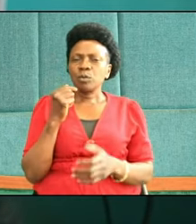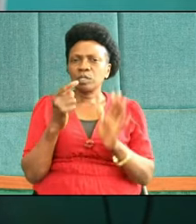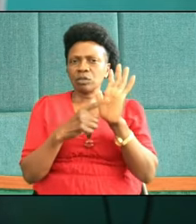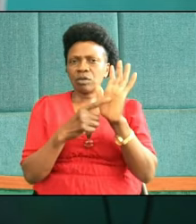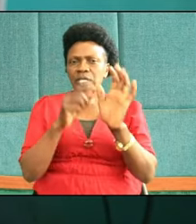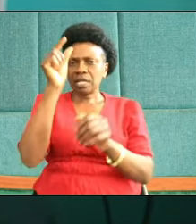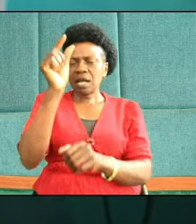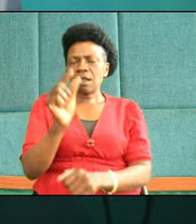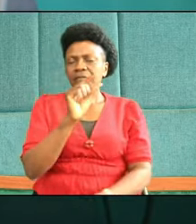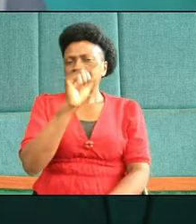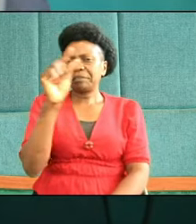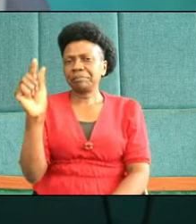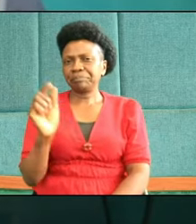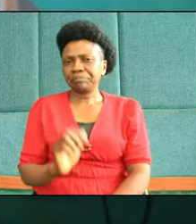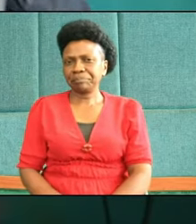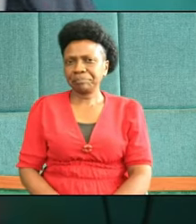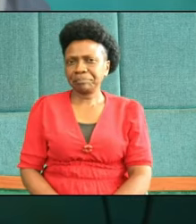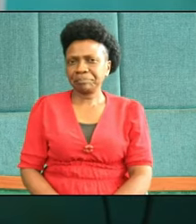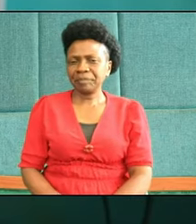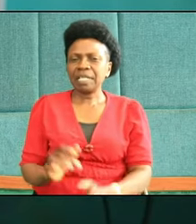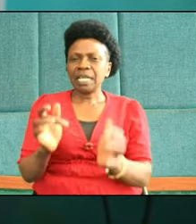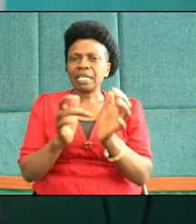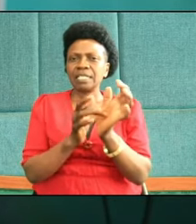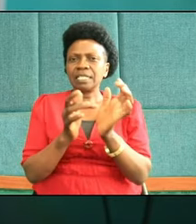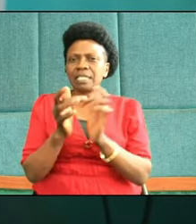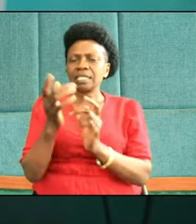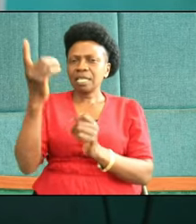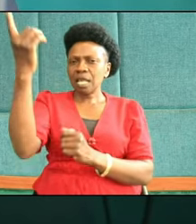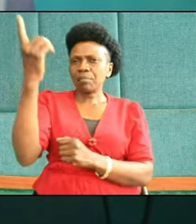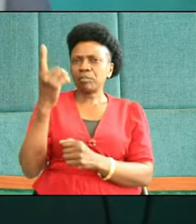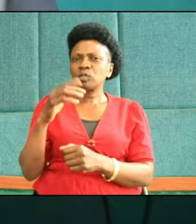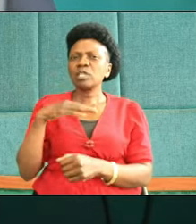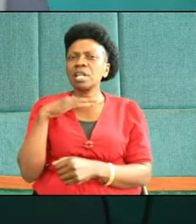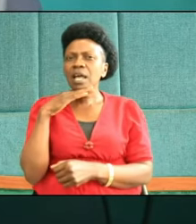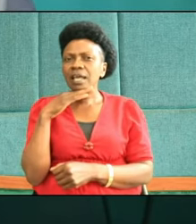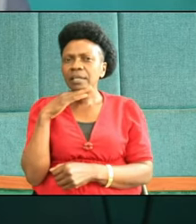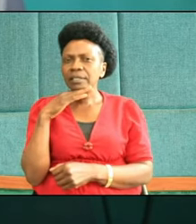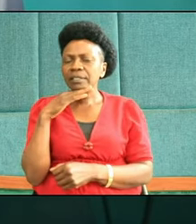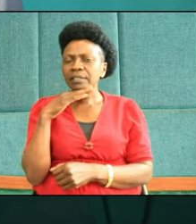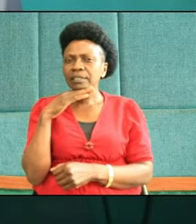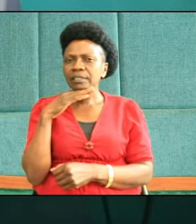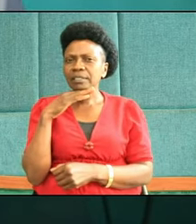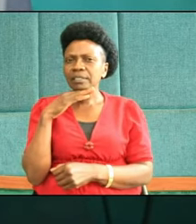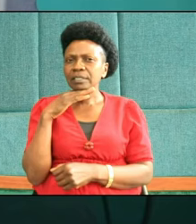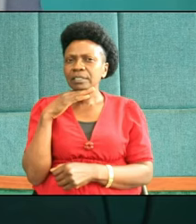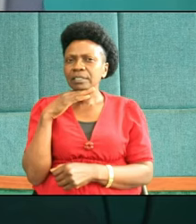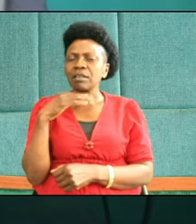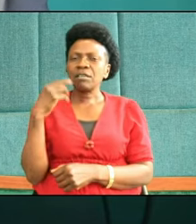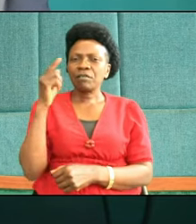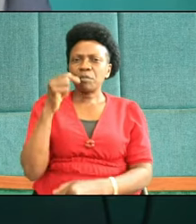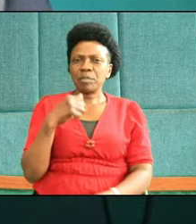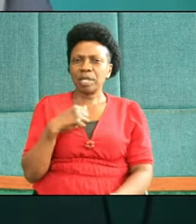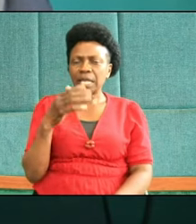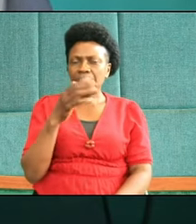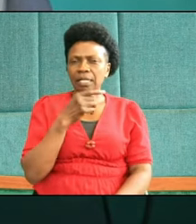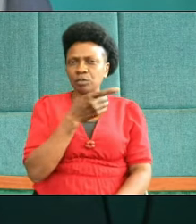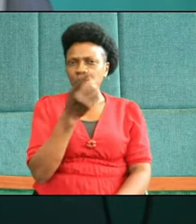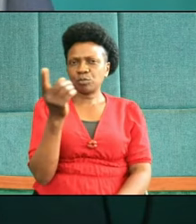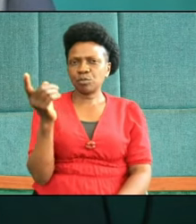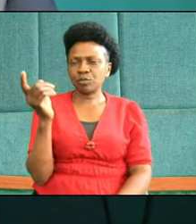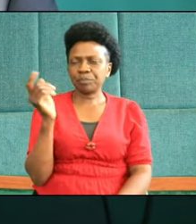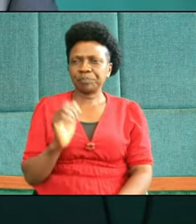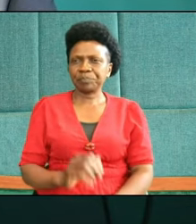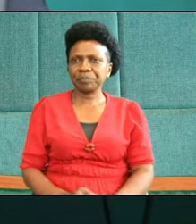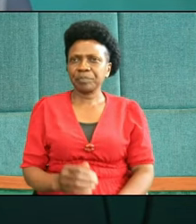no evidence that Jesus came to die and even to die for me. You